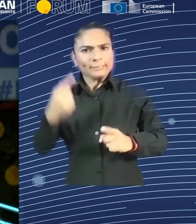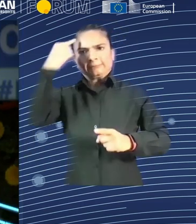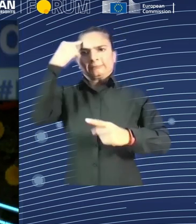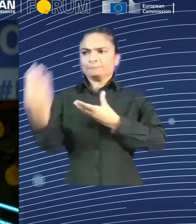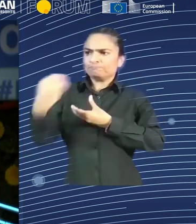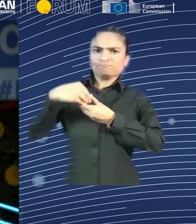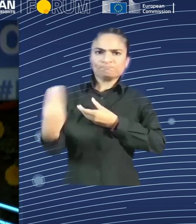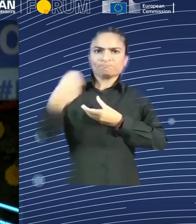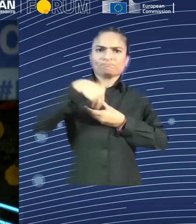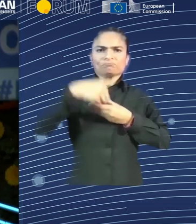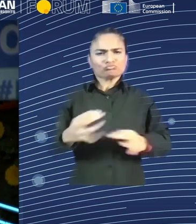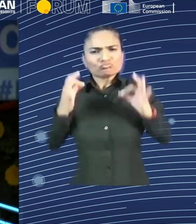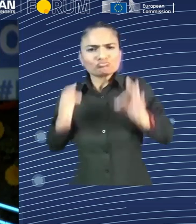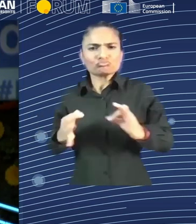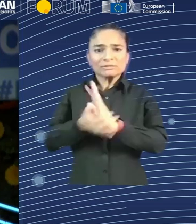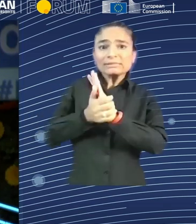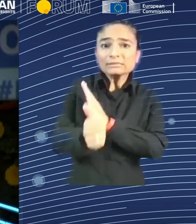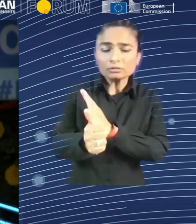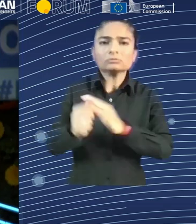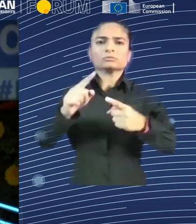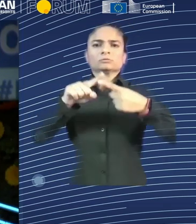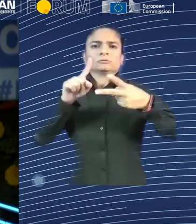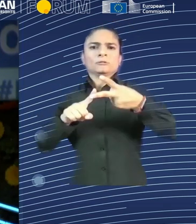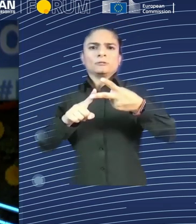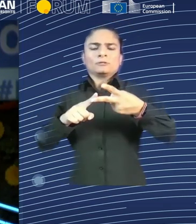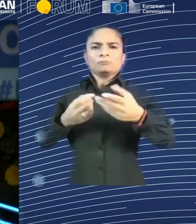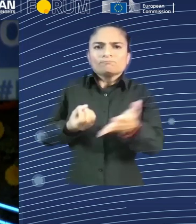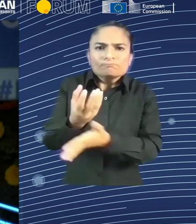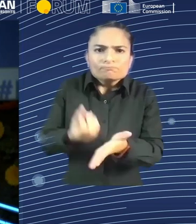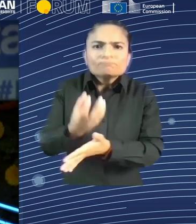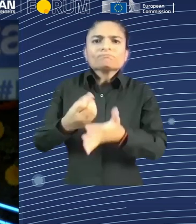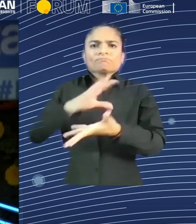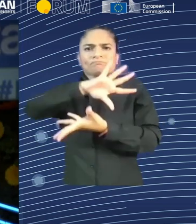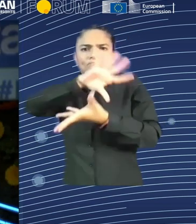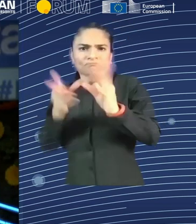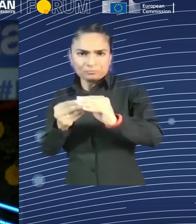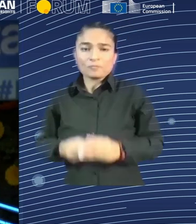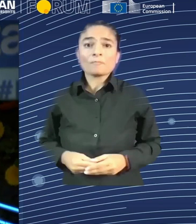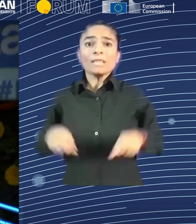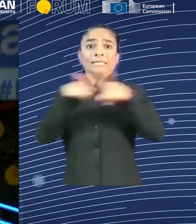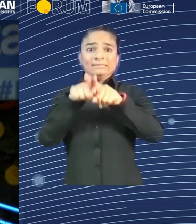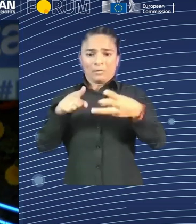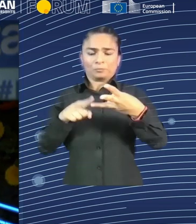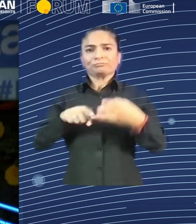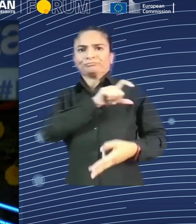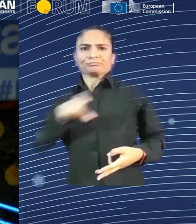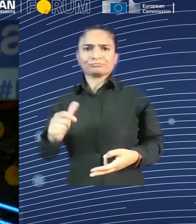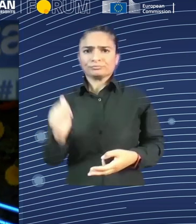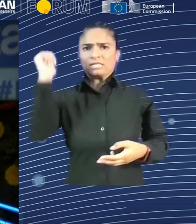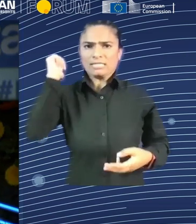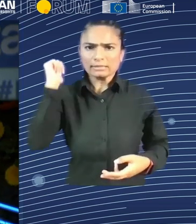backgrounds into the metaverse, and, you know, using that as part of the deployment of technology metaverse and not only of that.